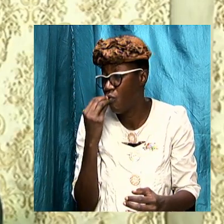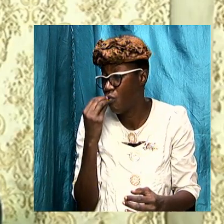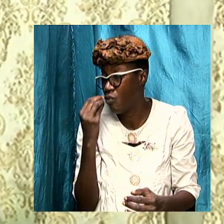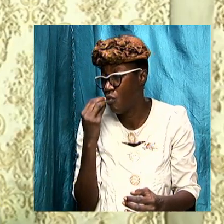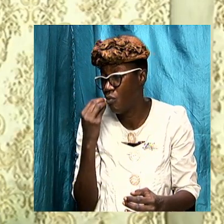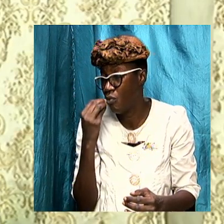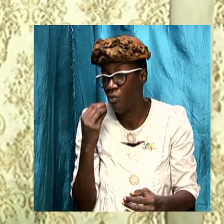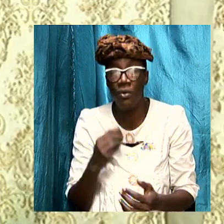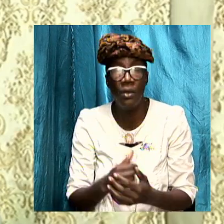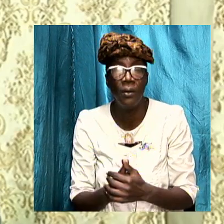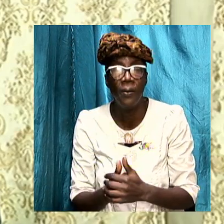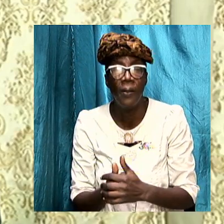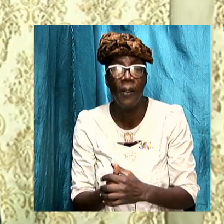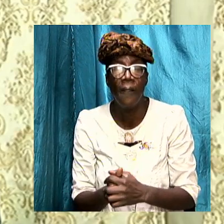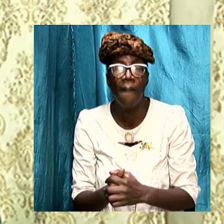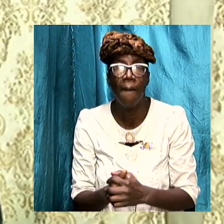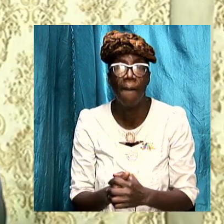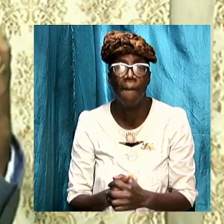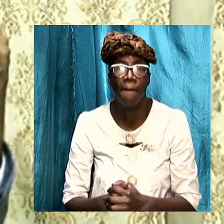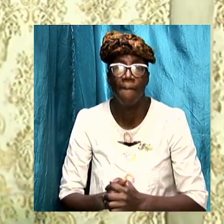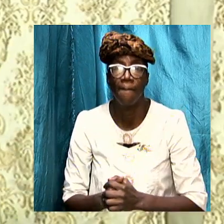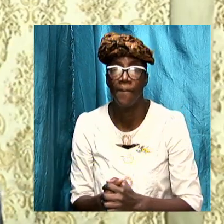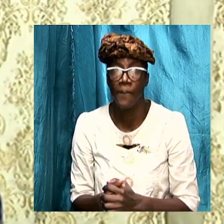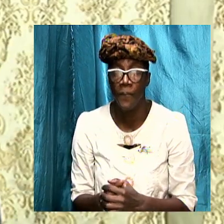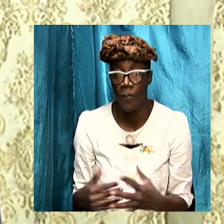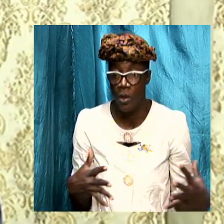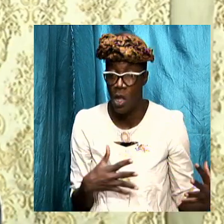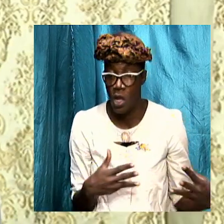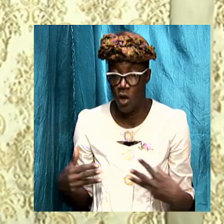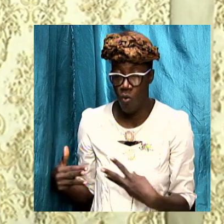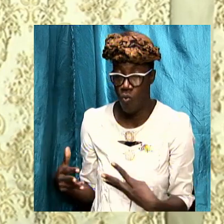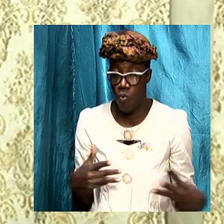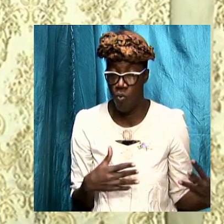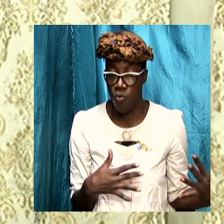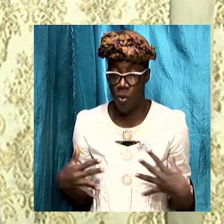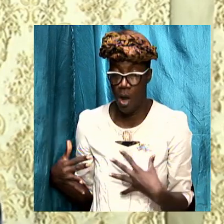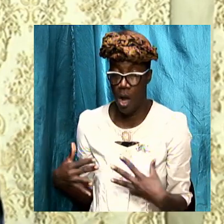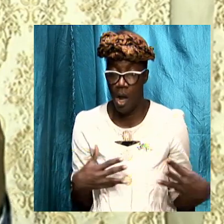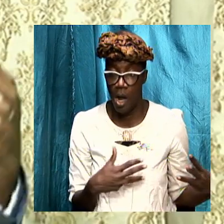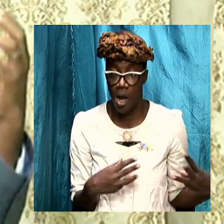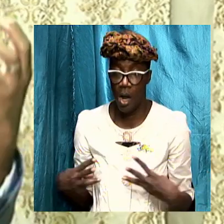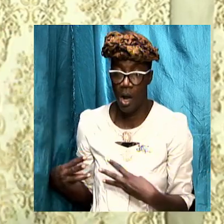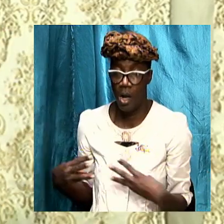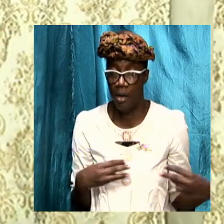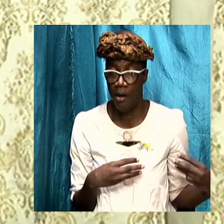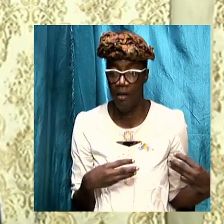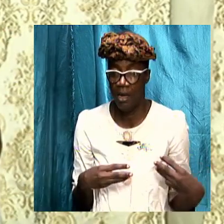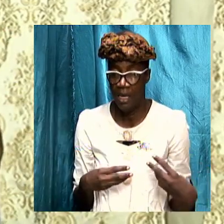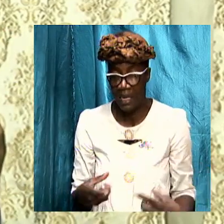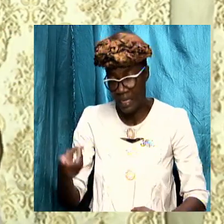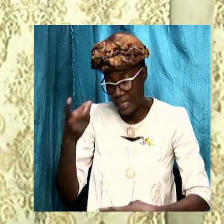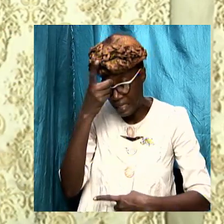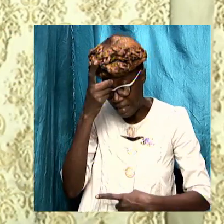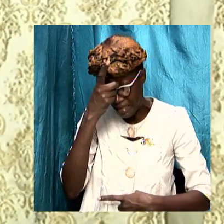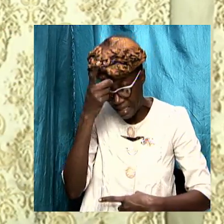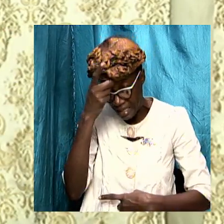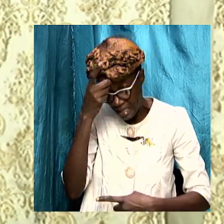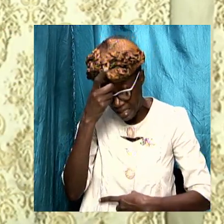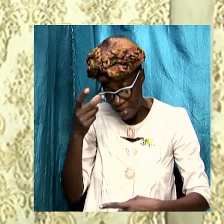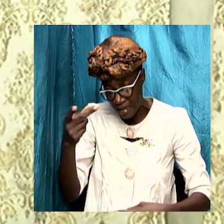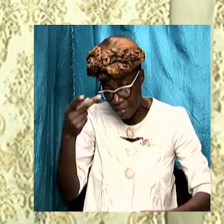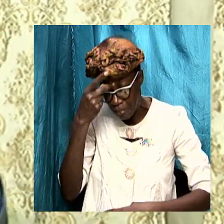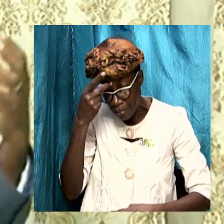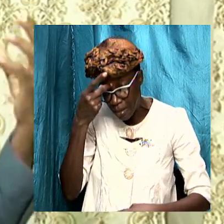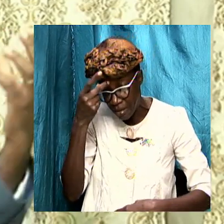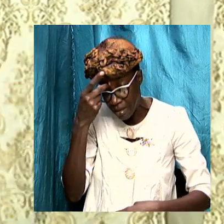already so we're not stressing on them and the wars that are to come and the diseases and pestilence that are